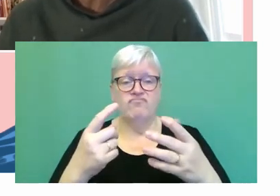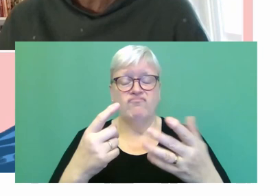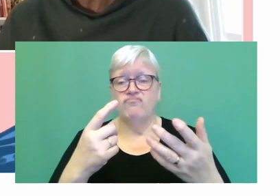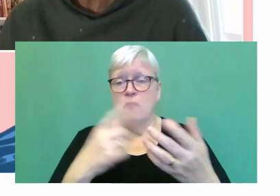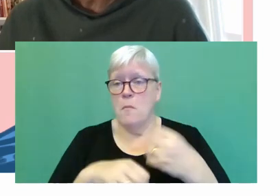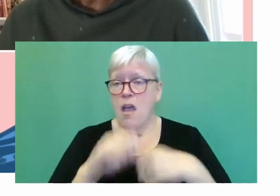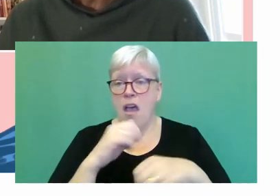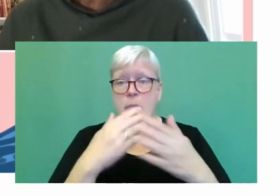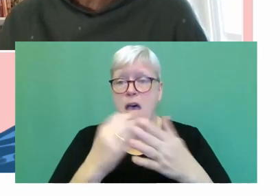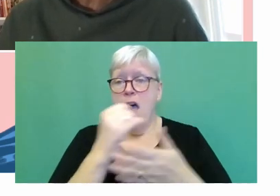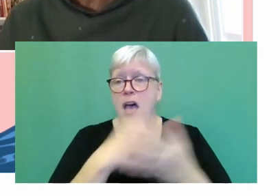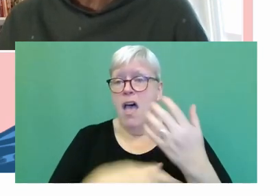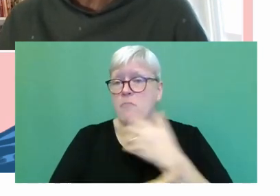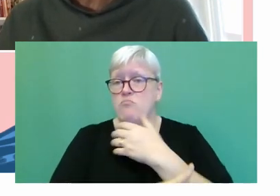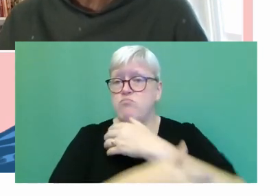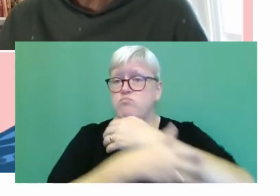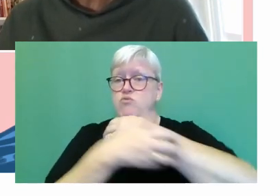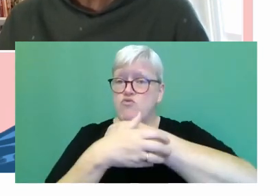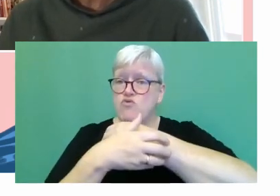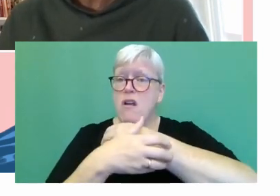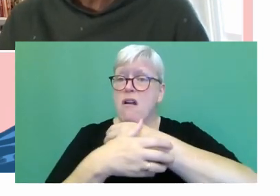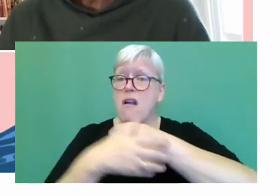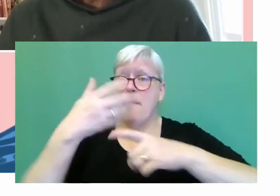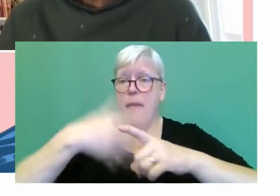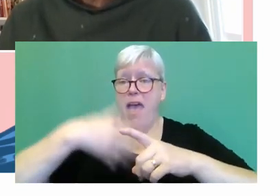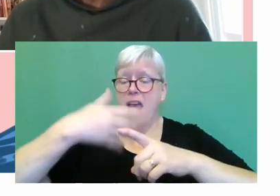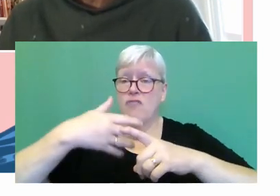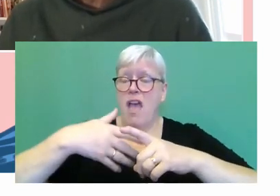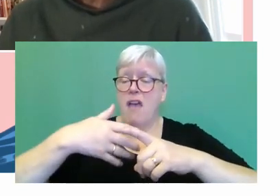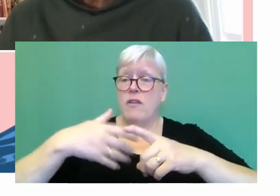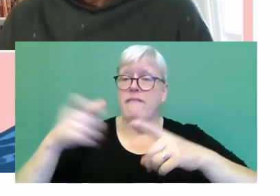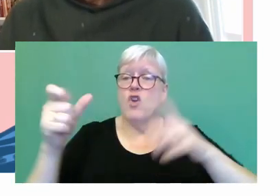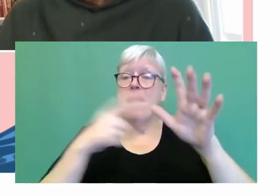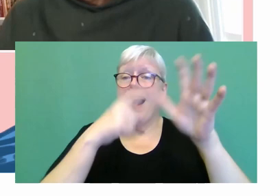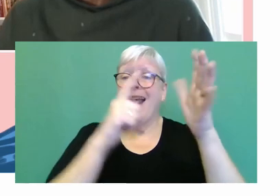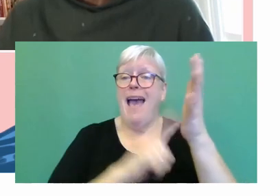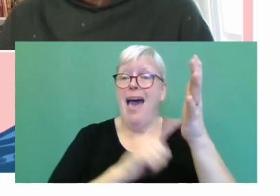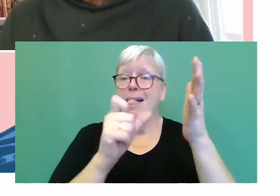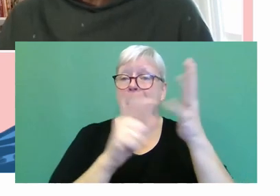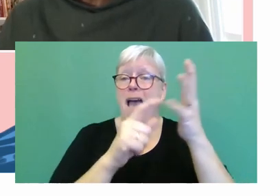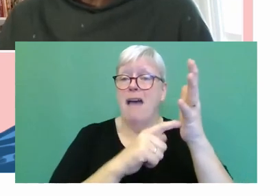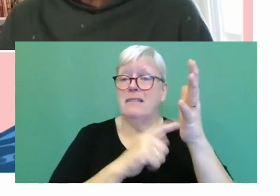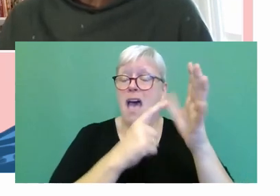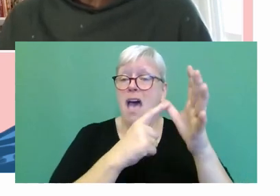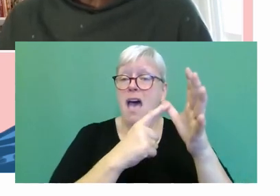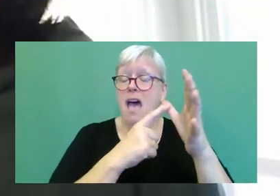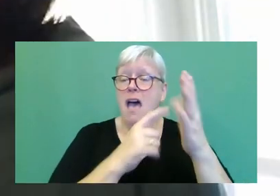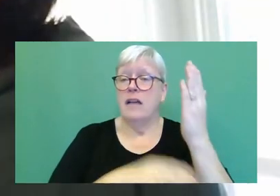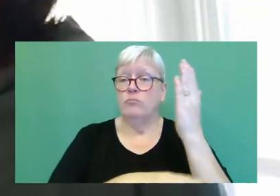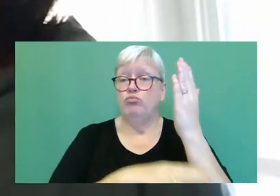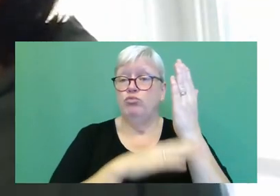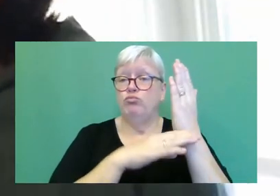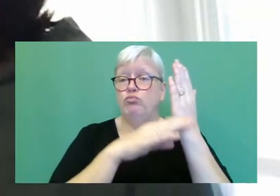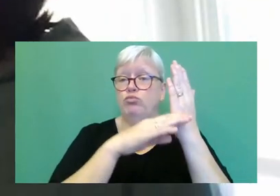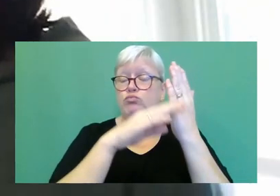background, very humble beginnings in Calcutta. And maybe he's feeling so